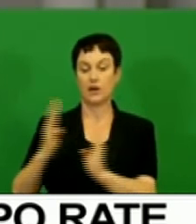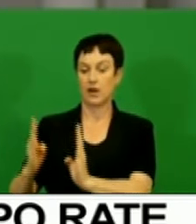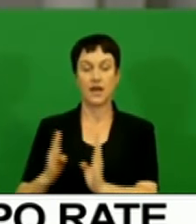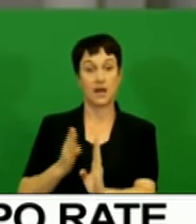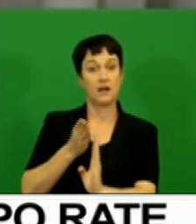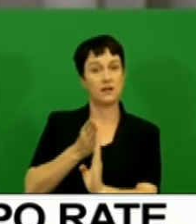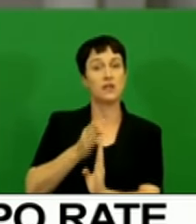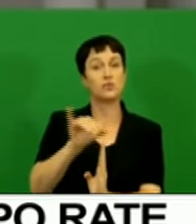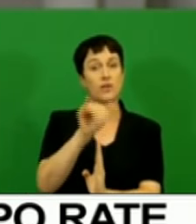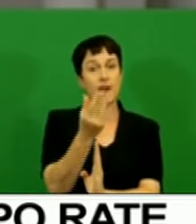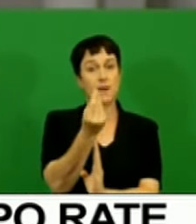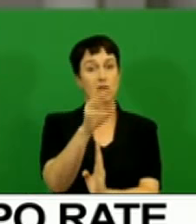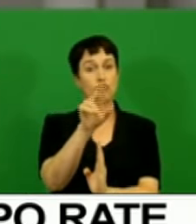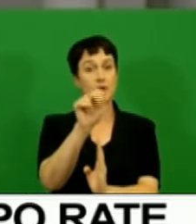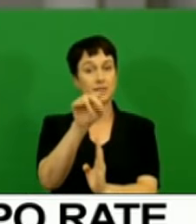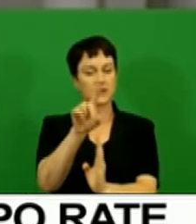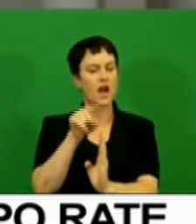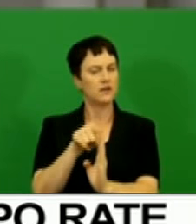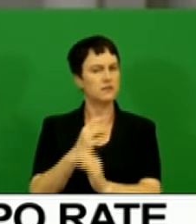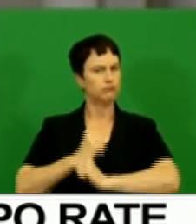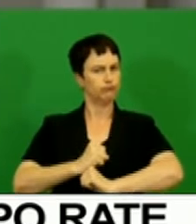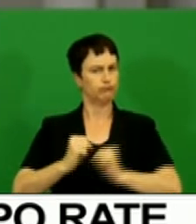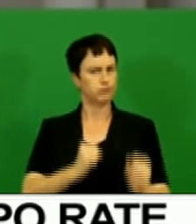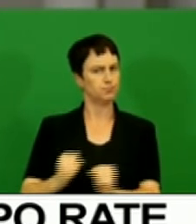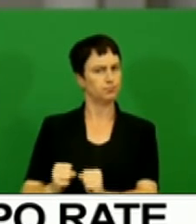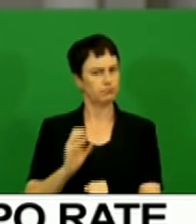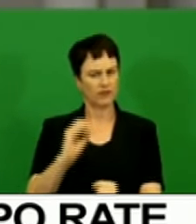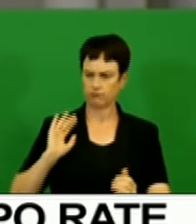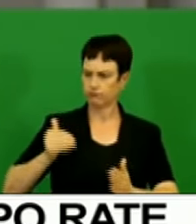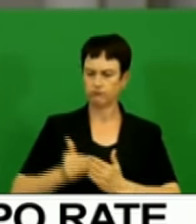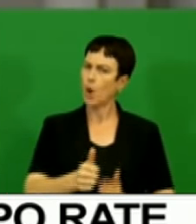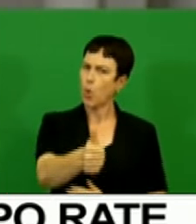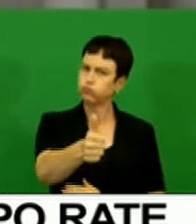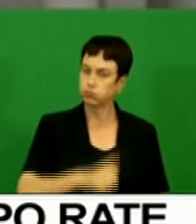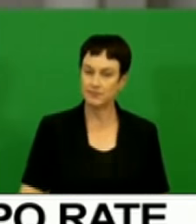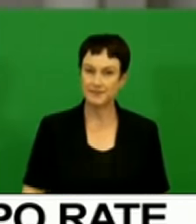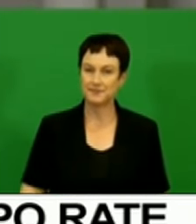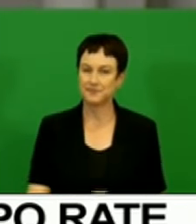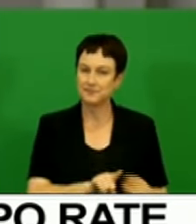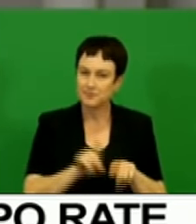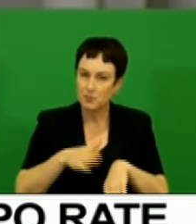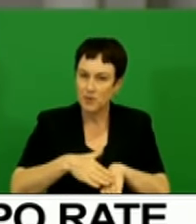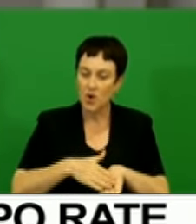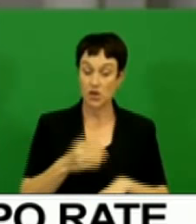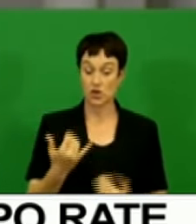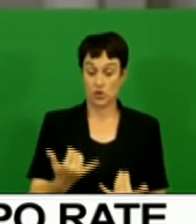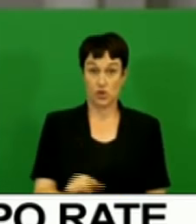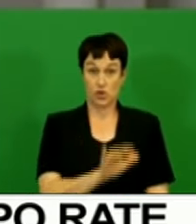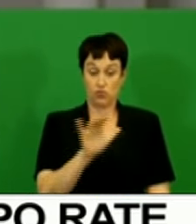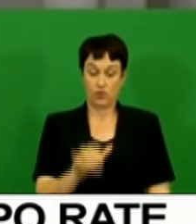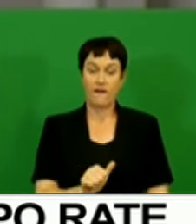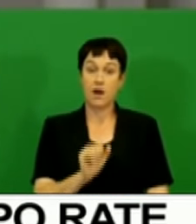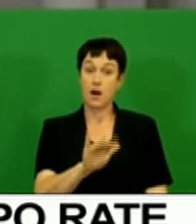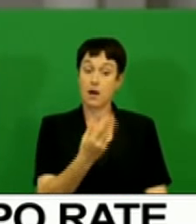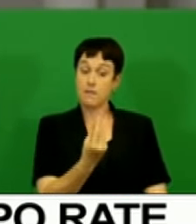the rent has been relatively resilient. Furthermore, the current level of the rent is stronger